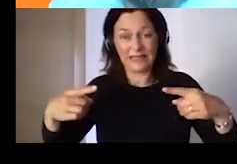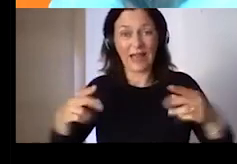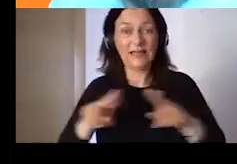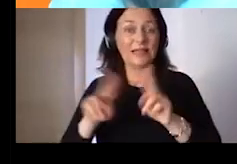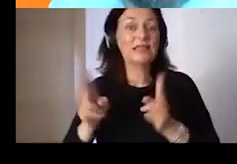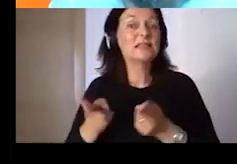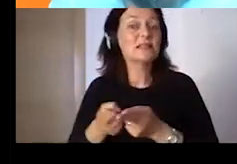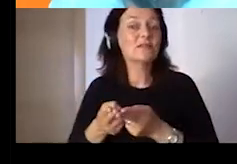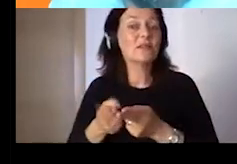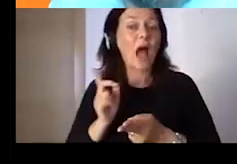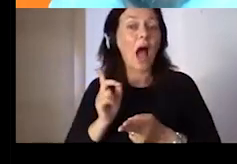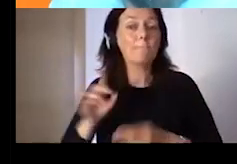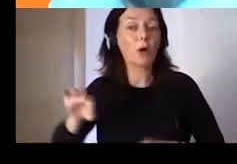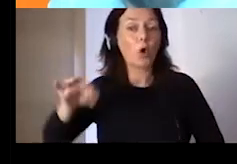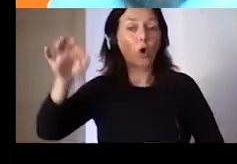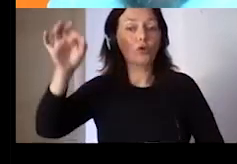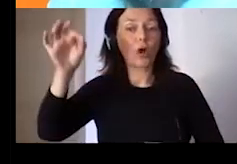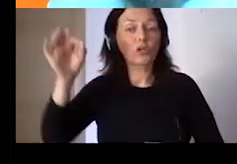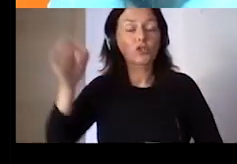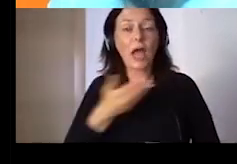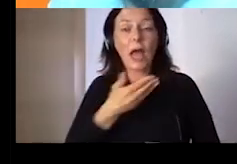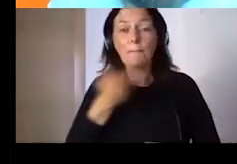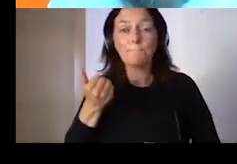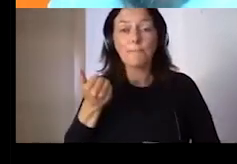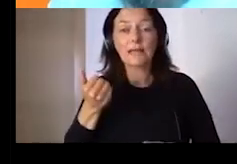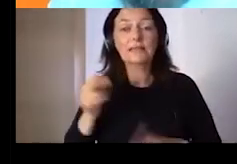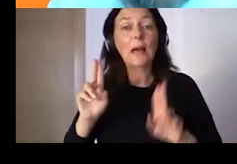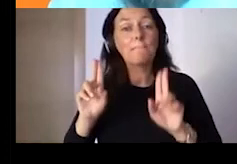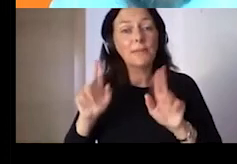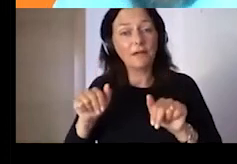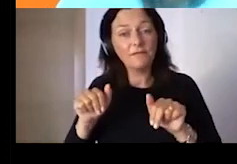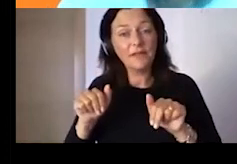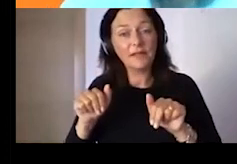of digital competencies. In many different sectors.